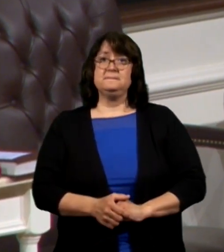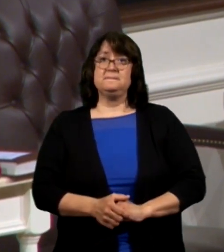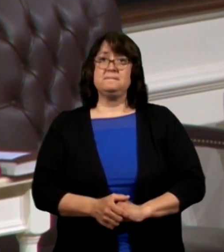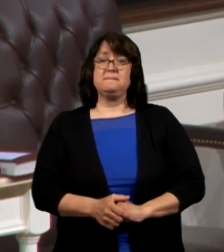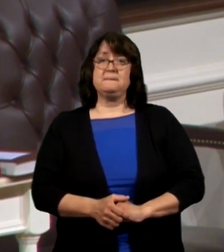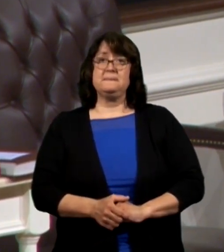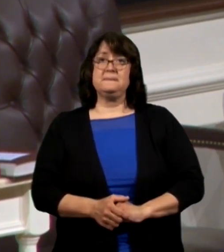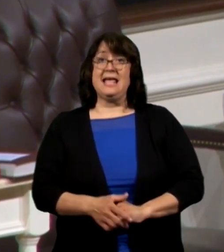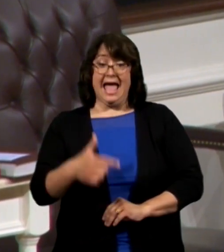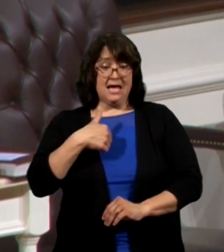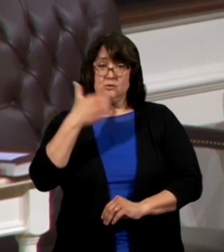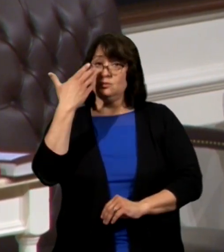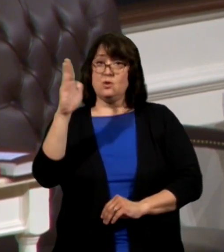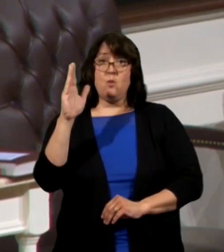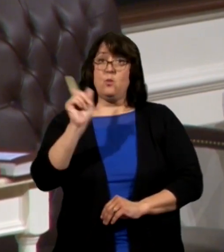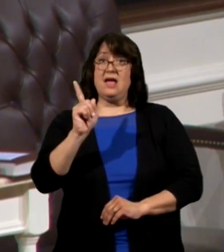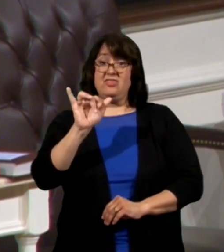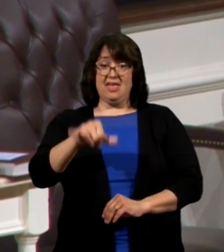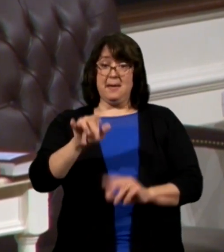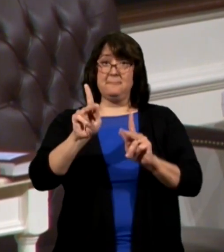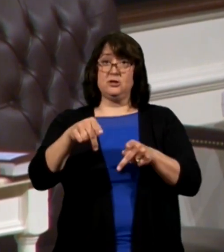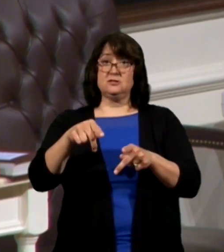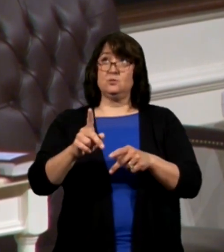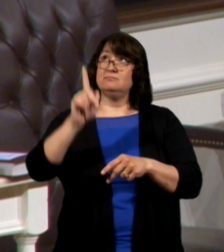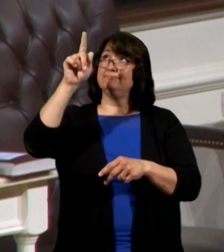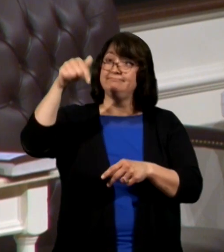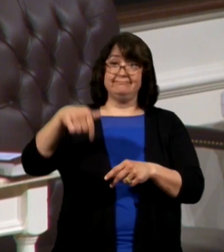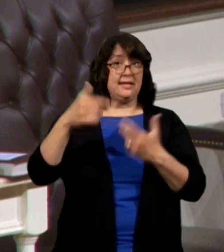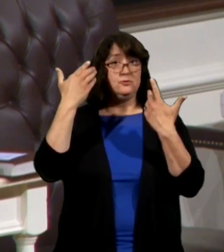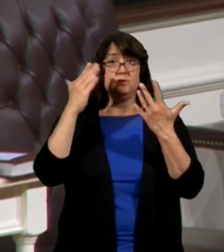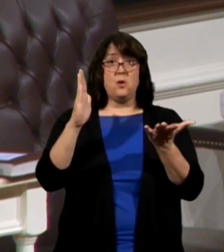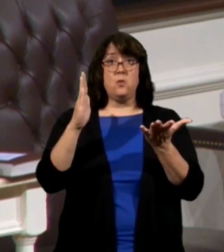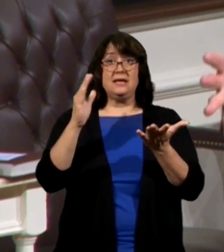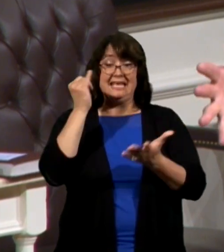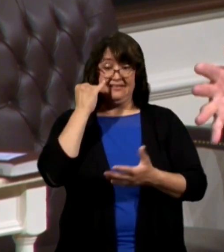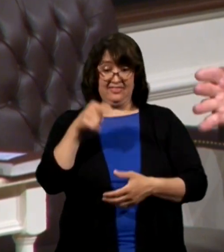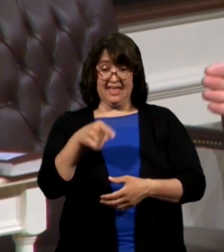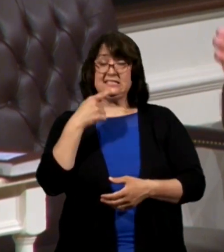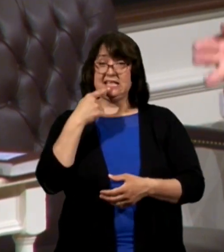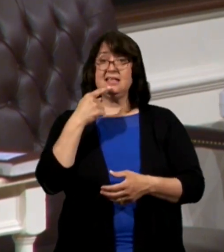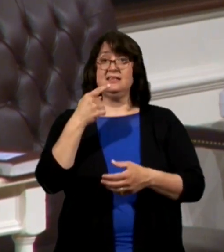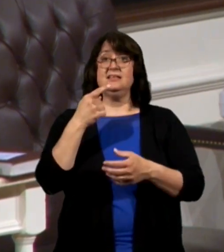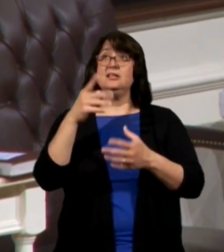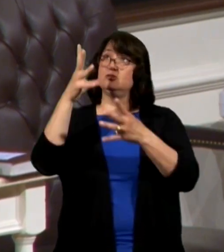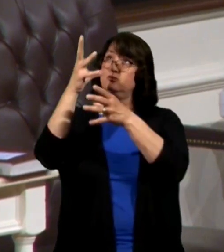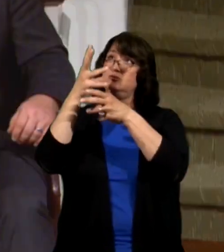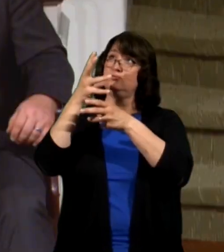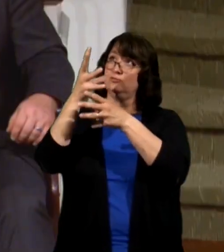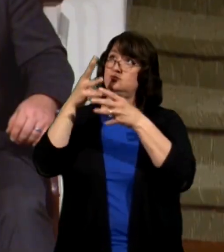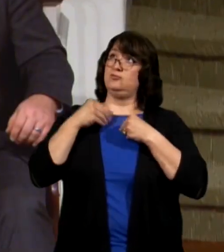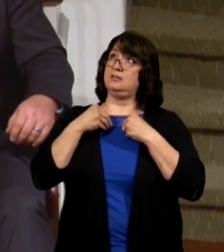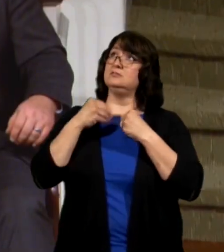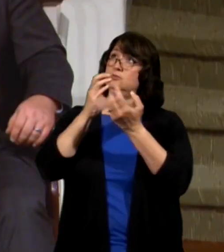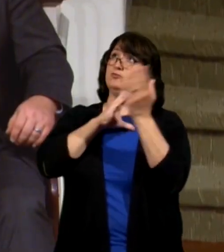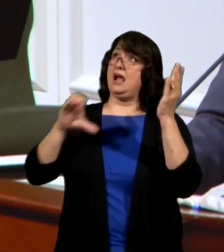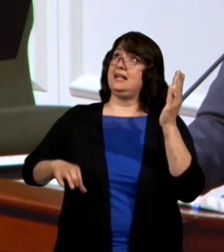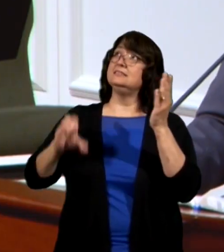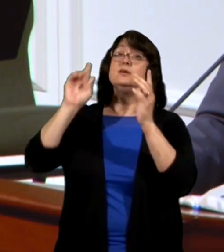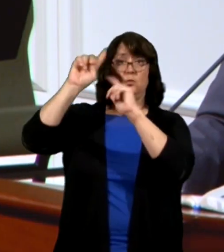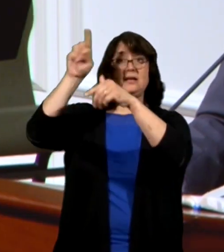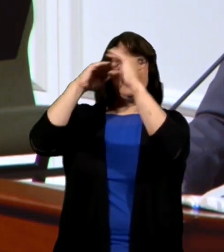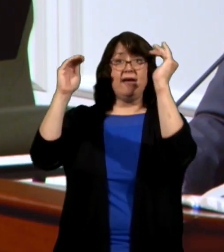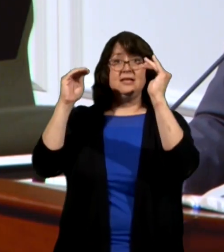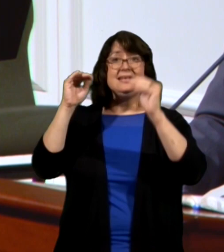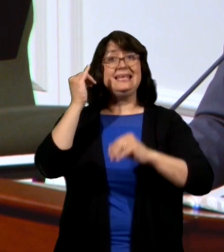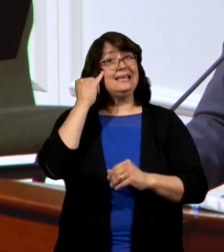I don't know where this person went for sure if their profession is that they trusted Christ they're in heaven but whether